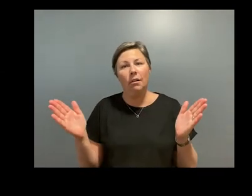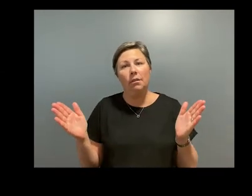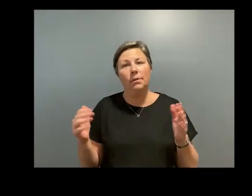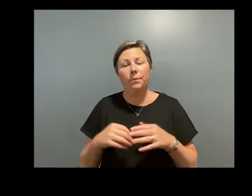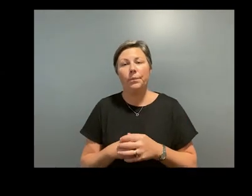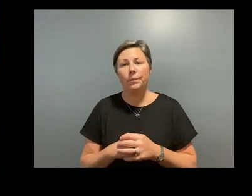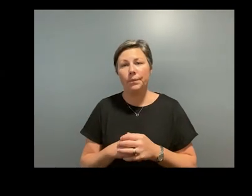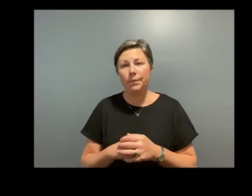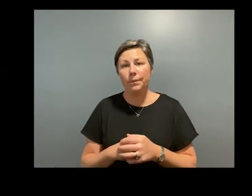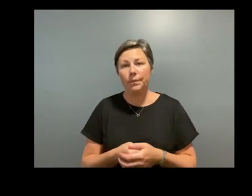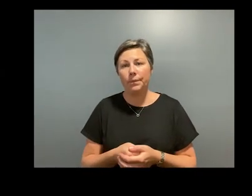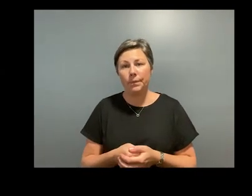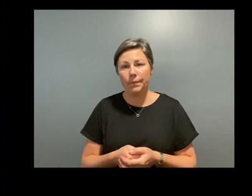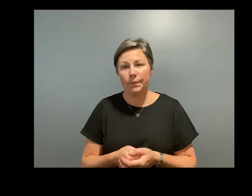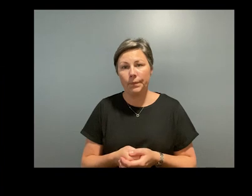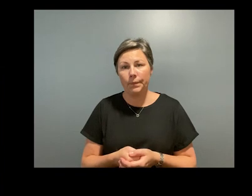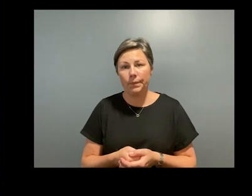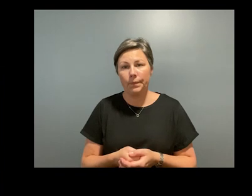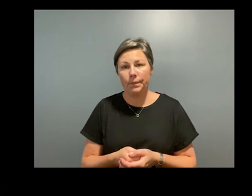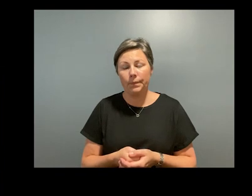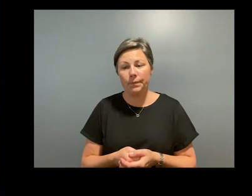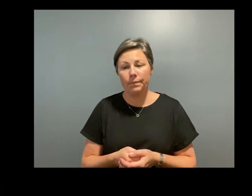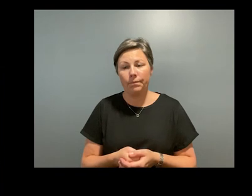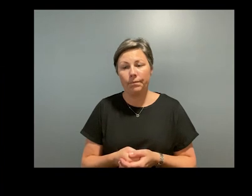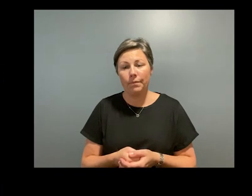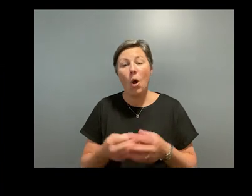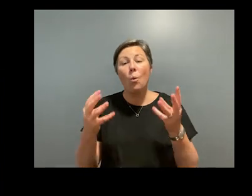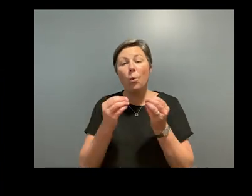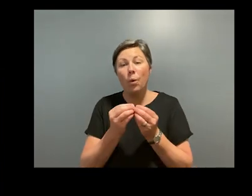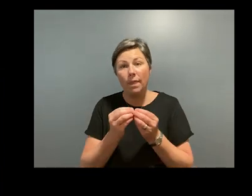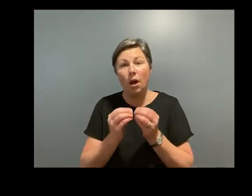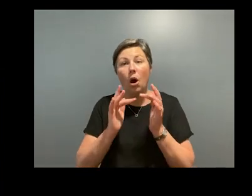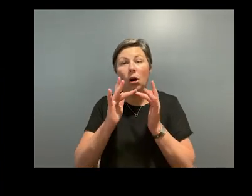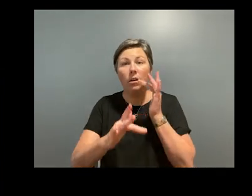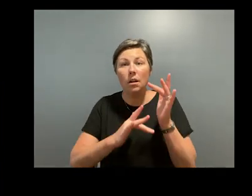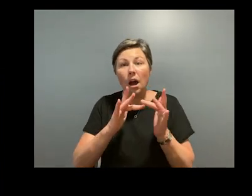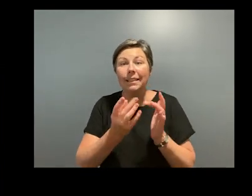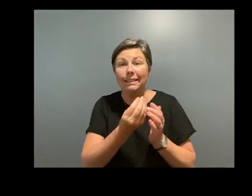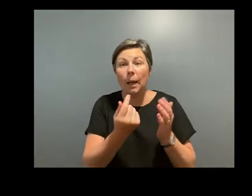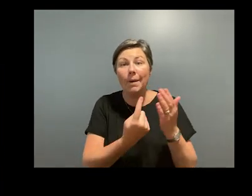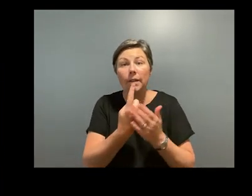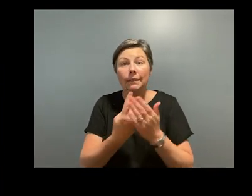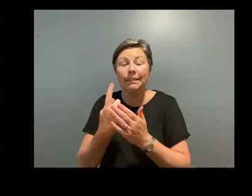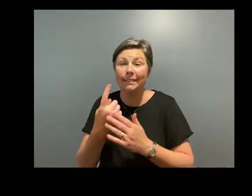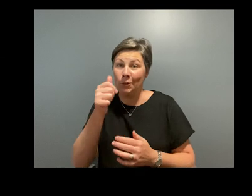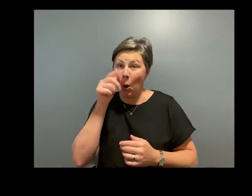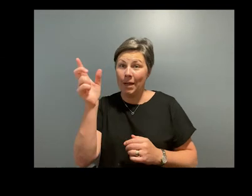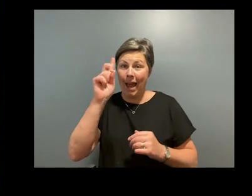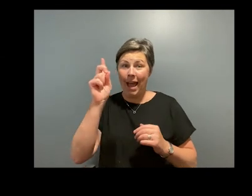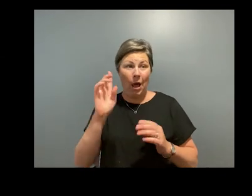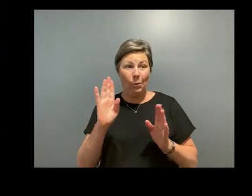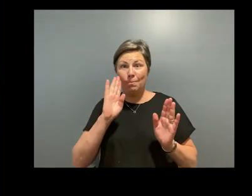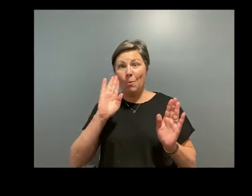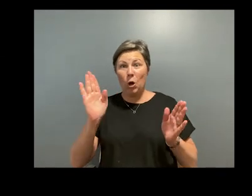an extensive and entertaining online offering. Of course that is the way of the world going forward.